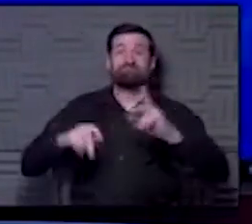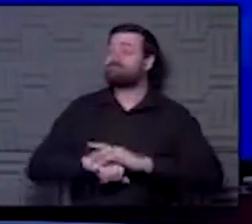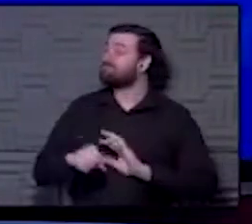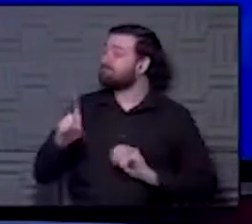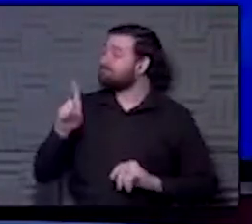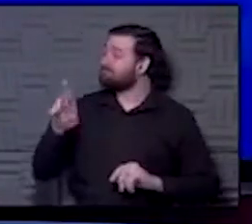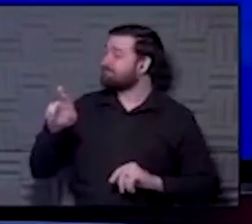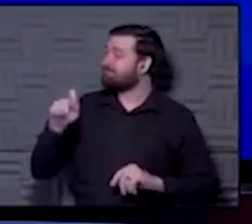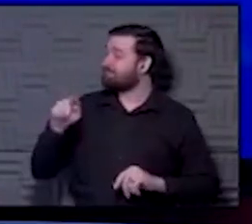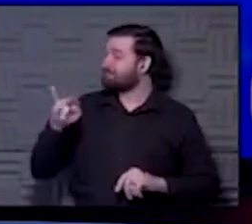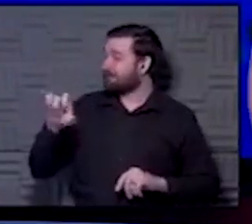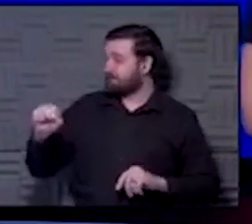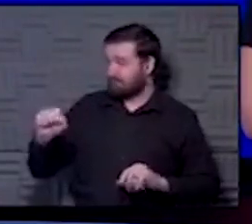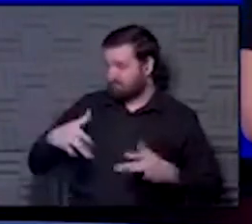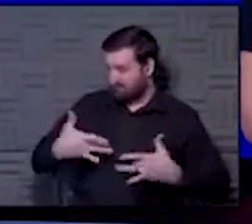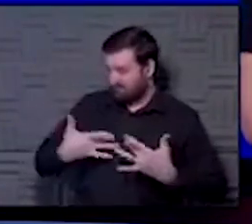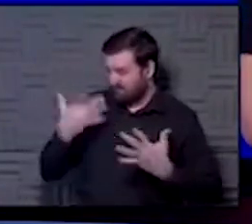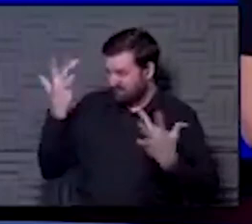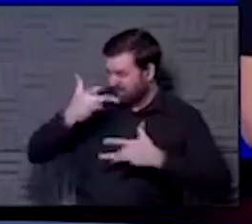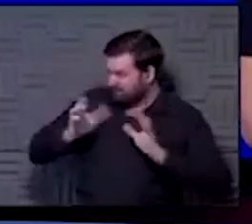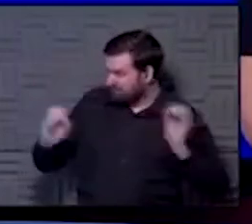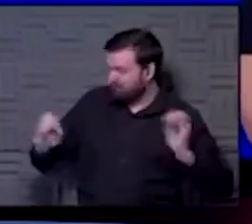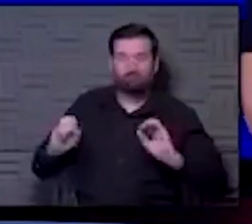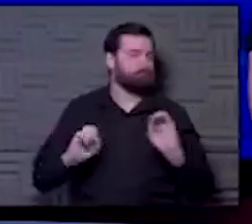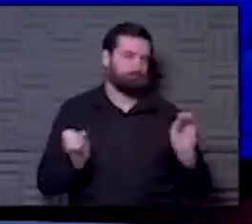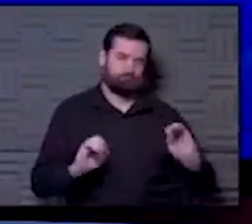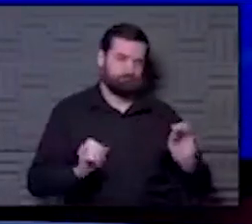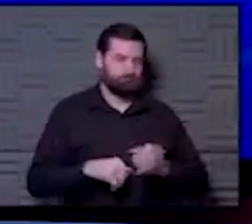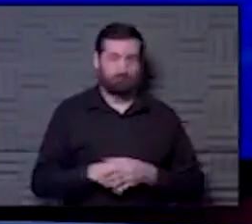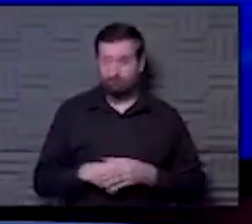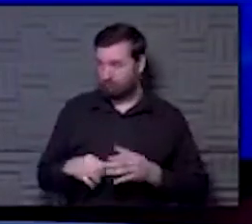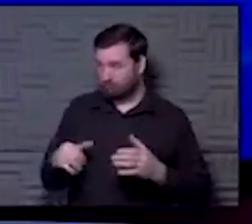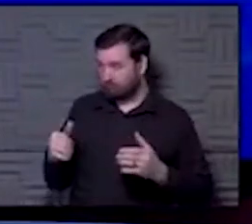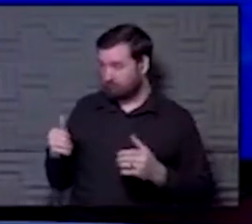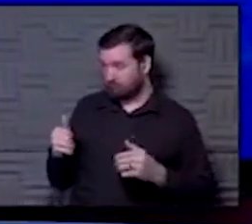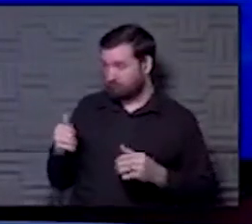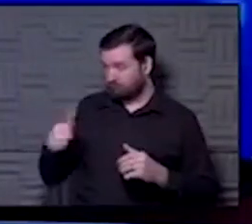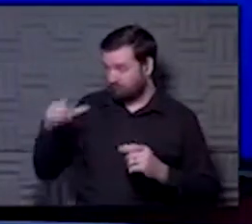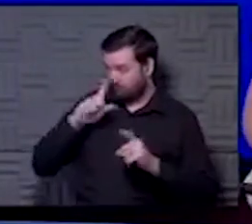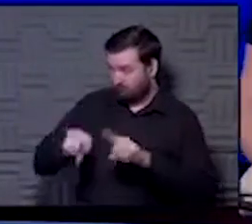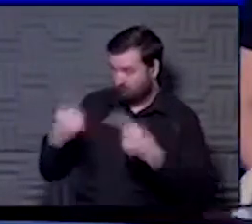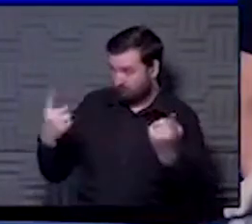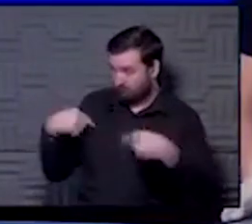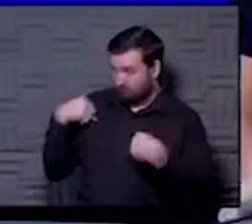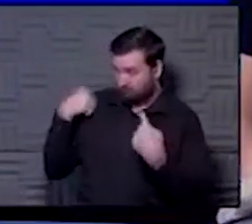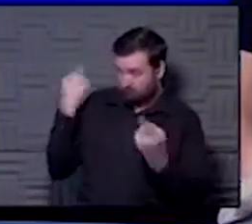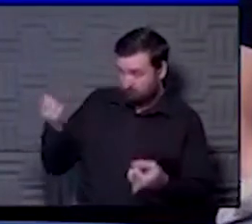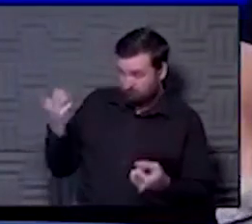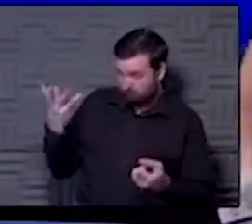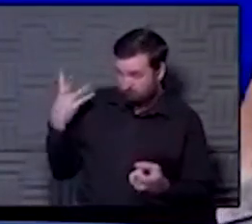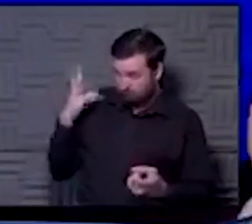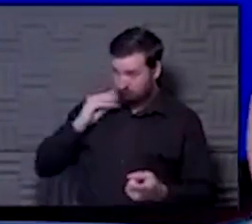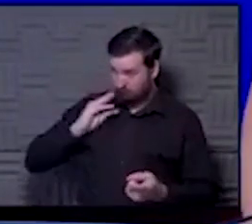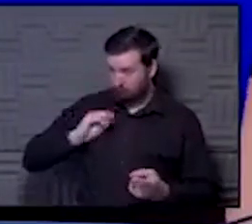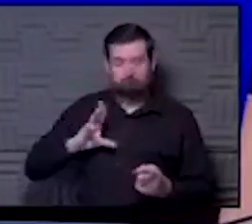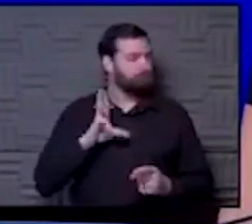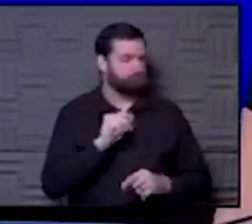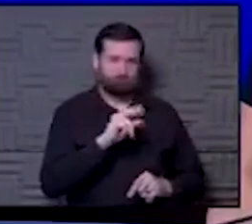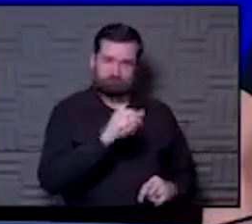Dr. Steitz, you don't feel sick at all today, do you? don't. Okay. Do you have any allergic reaction in the past? No, ma'am, I not.